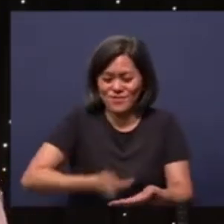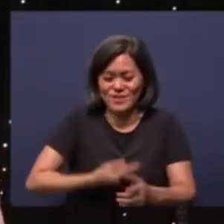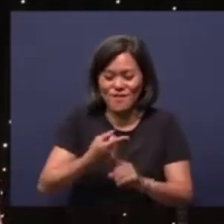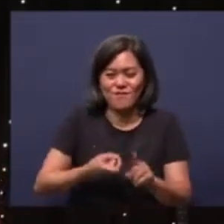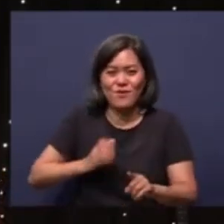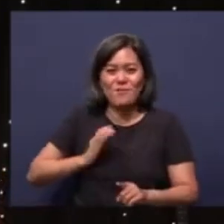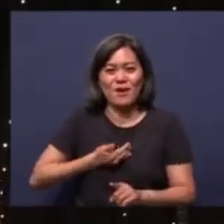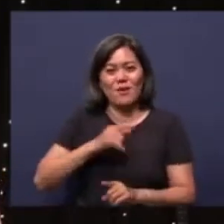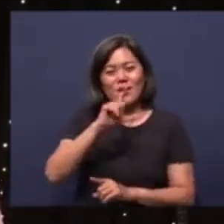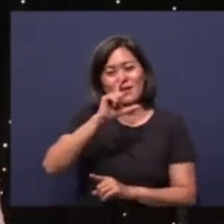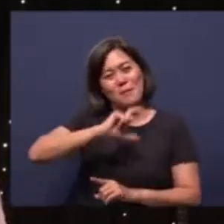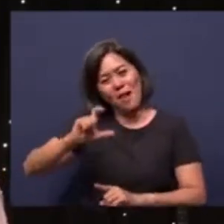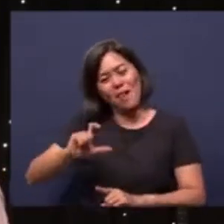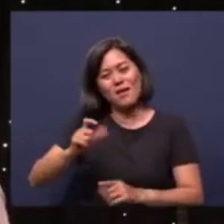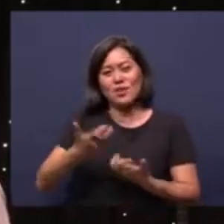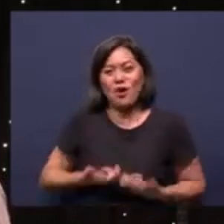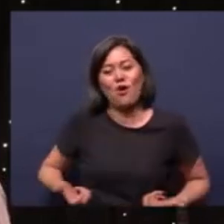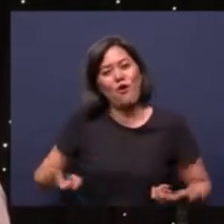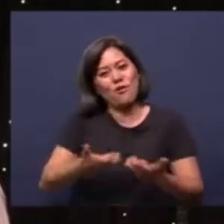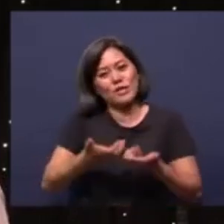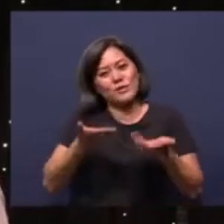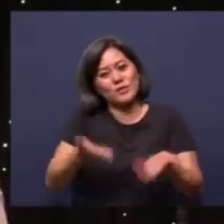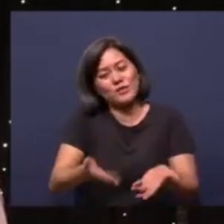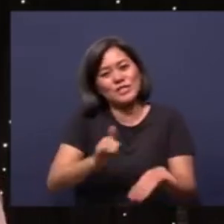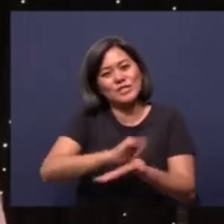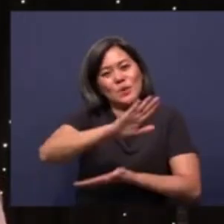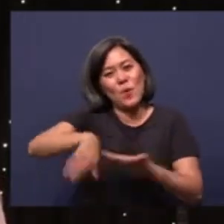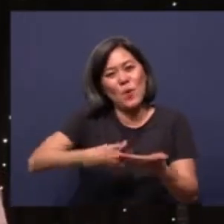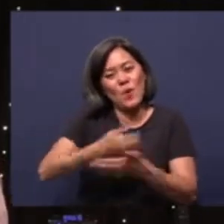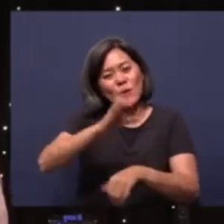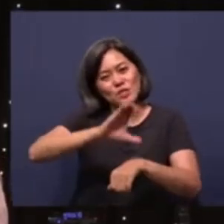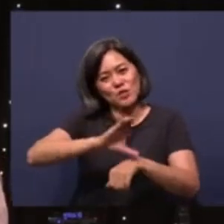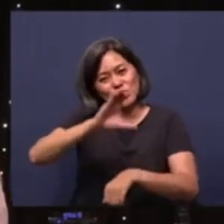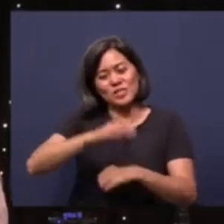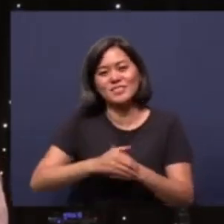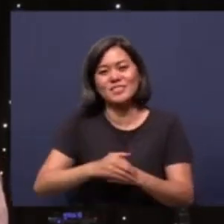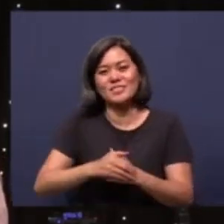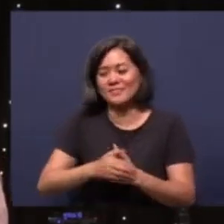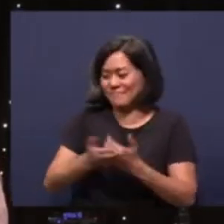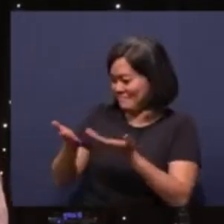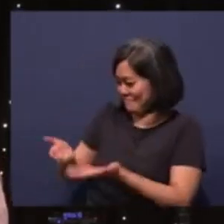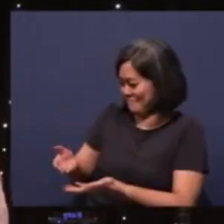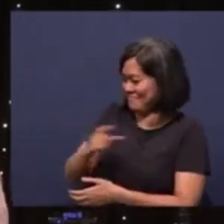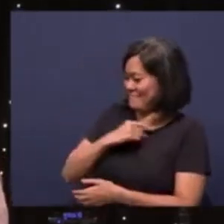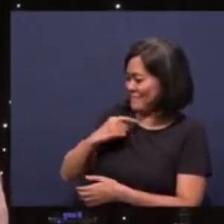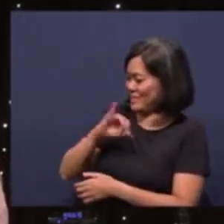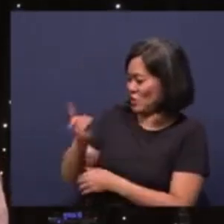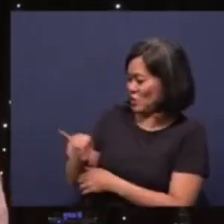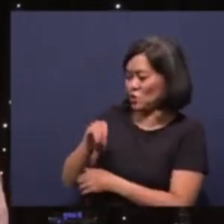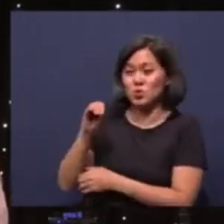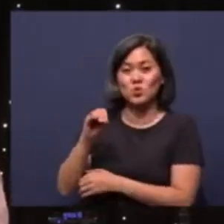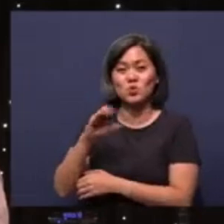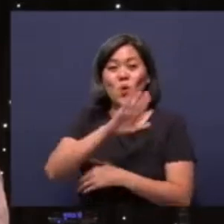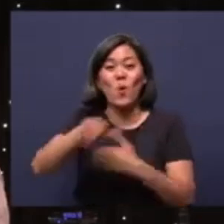Nepali congregation to this whole church, to Pastor Joe and whole team.